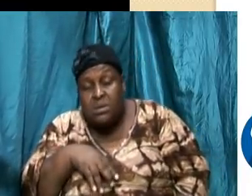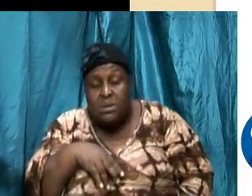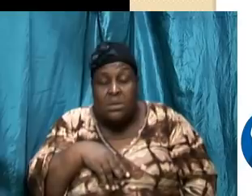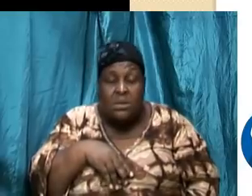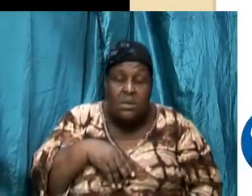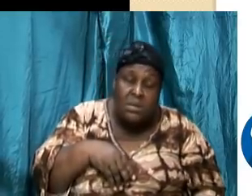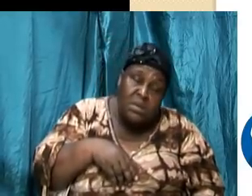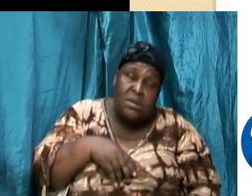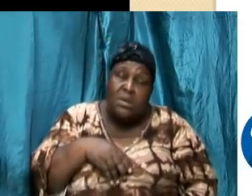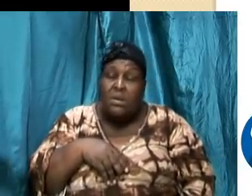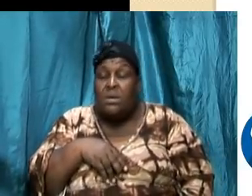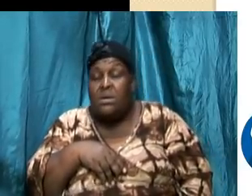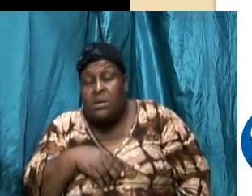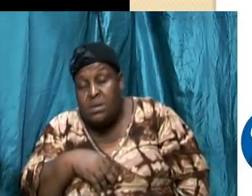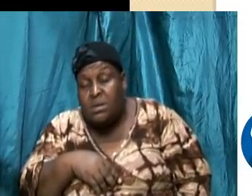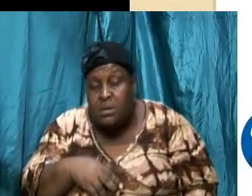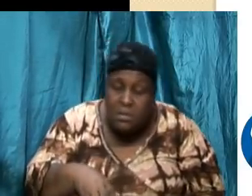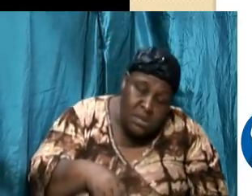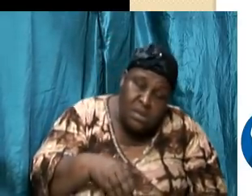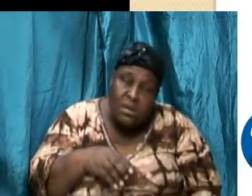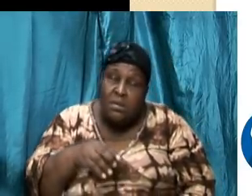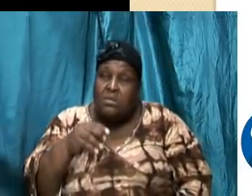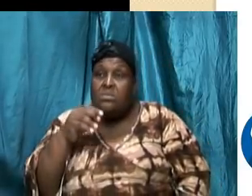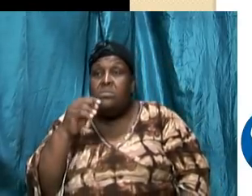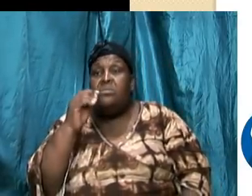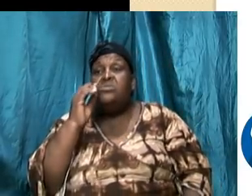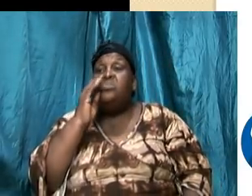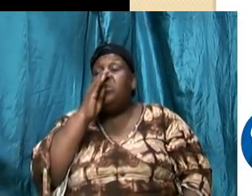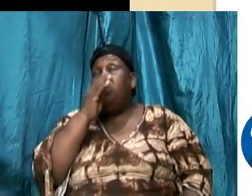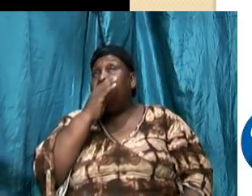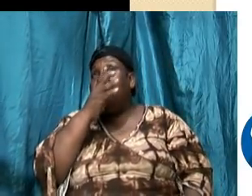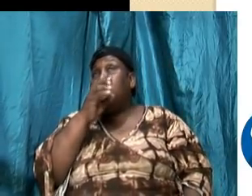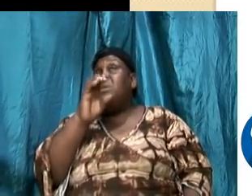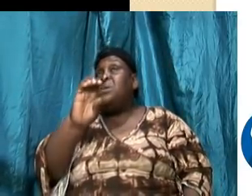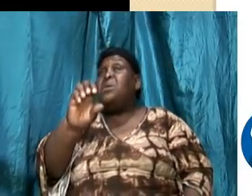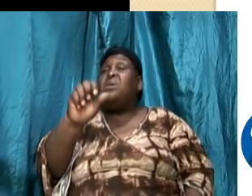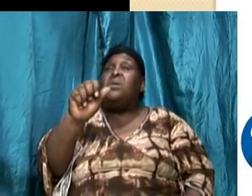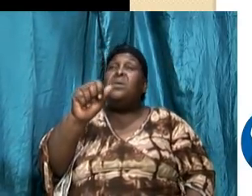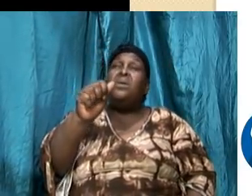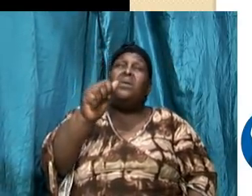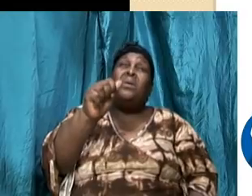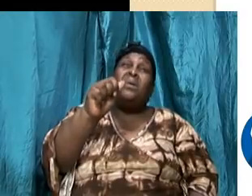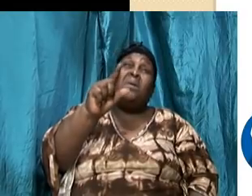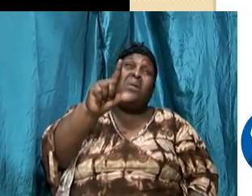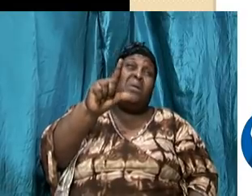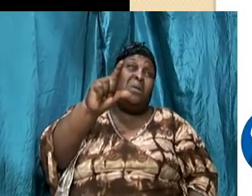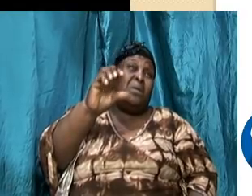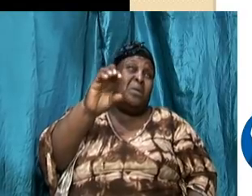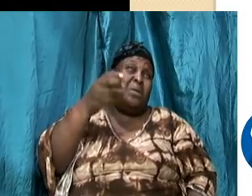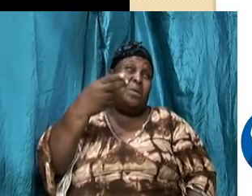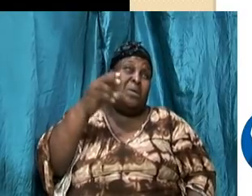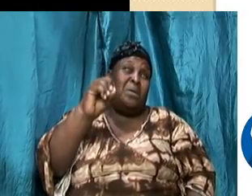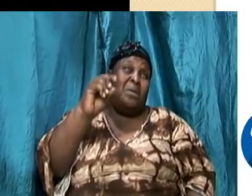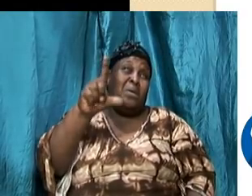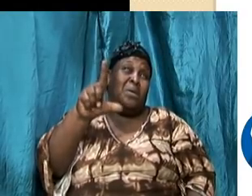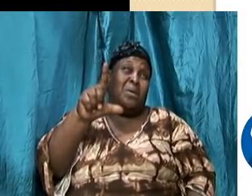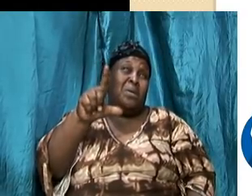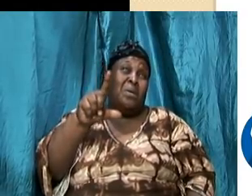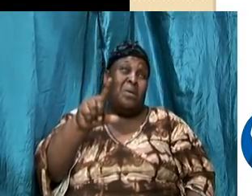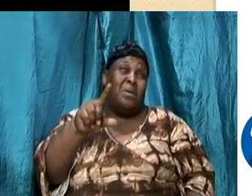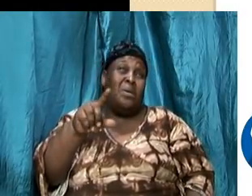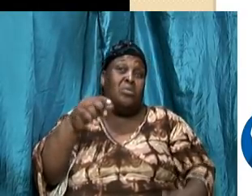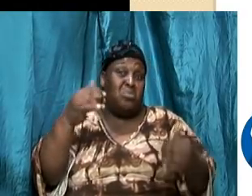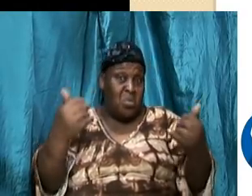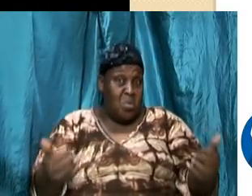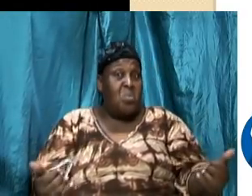such were some of you but no and he goes on to express what has happened you are washed you